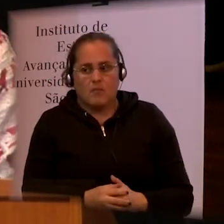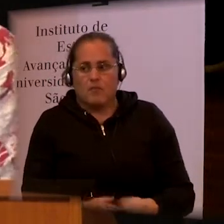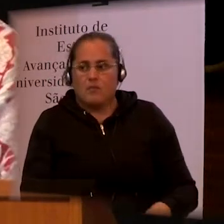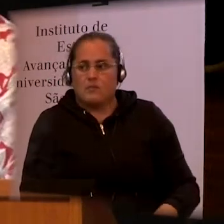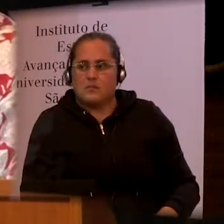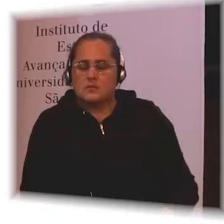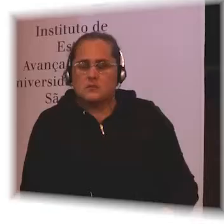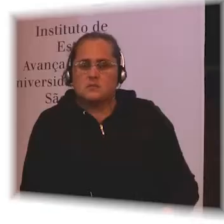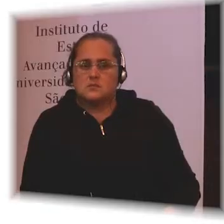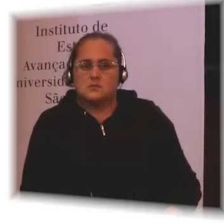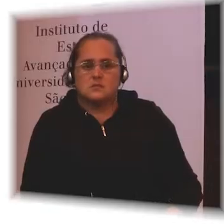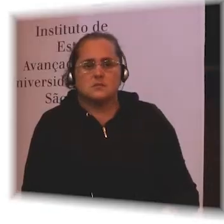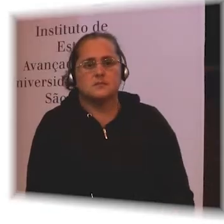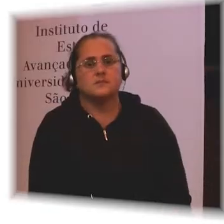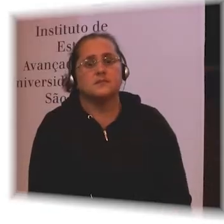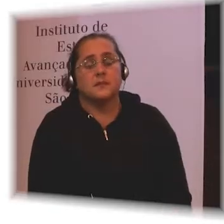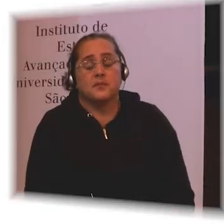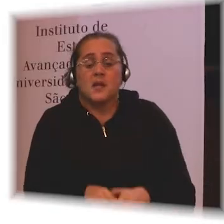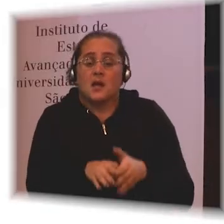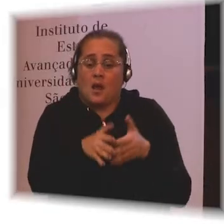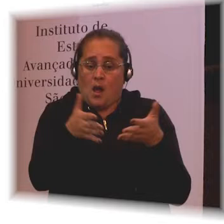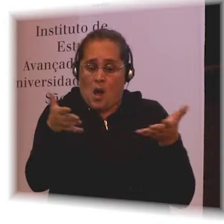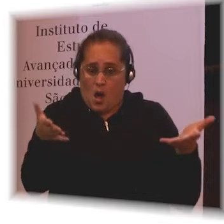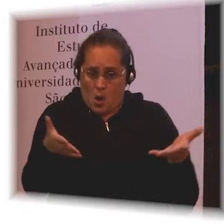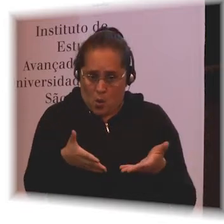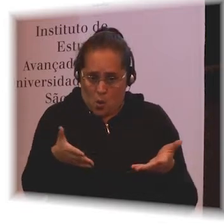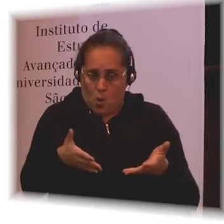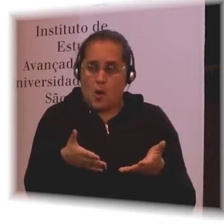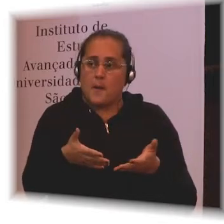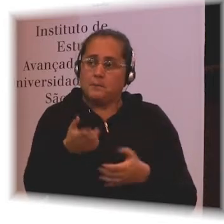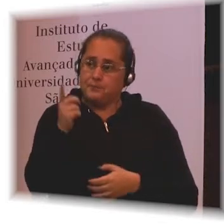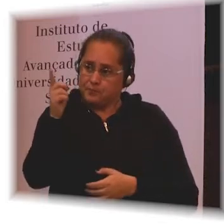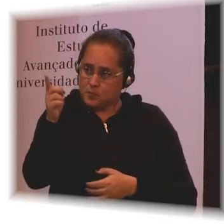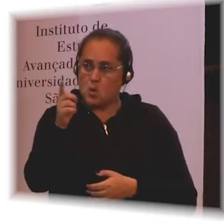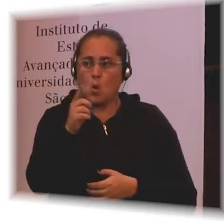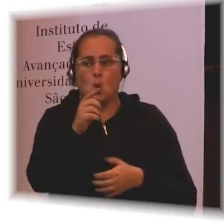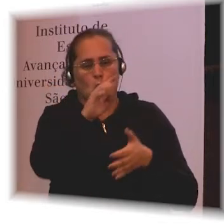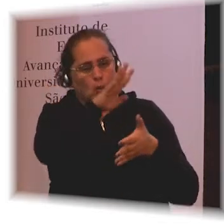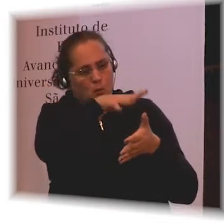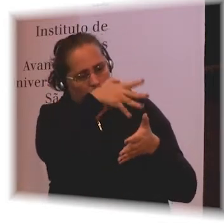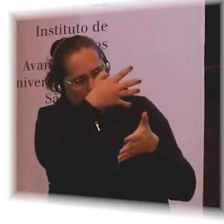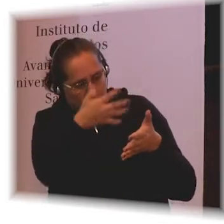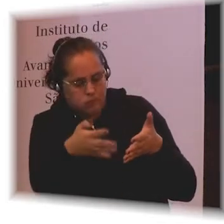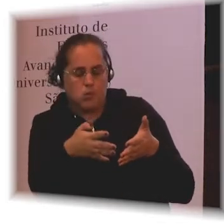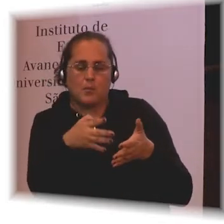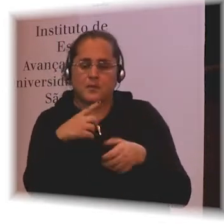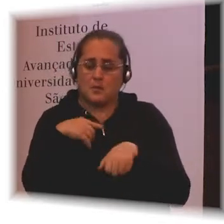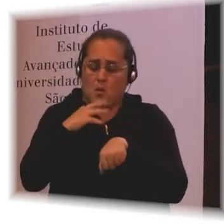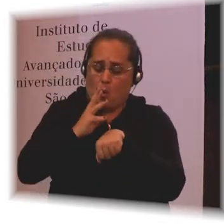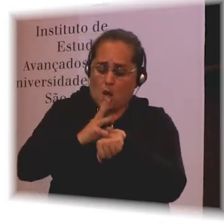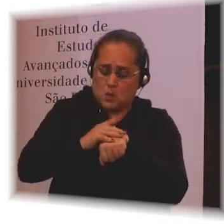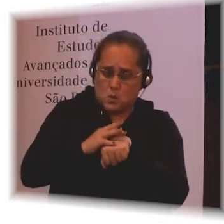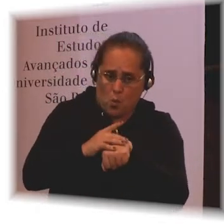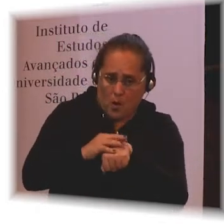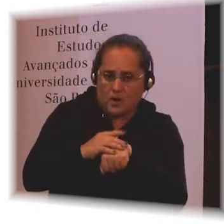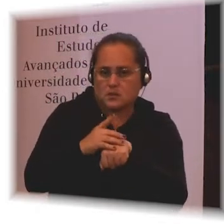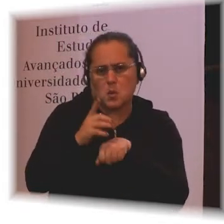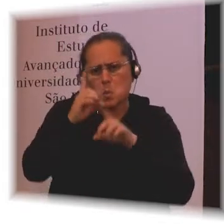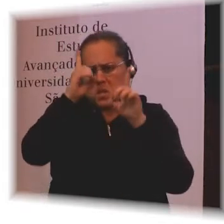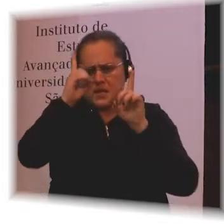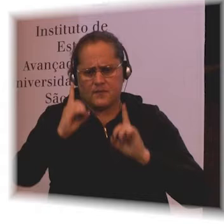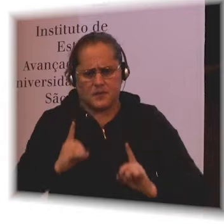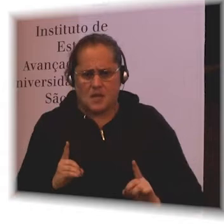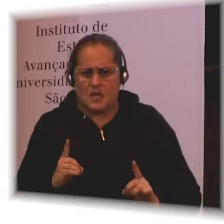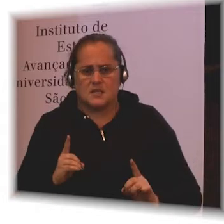Now this flow from having a disease to having a disability is not inevitable and